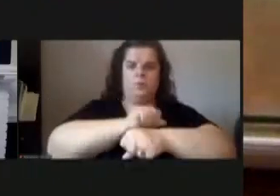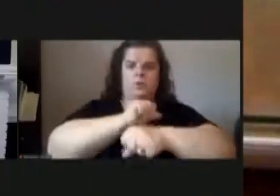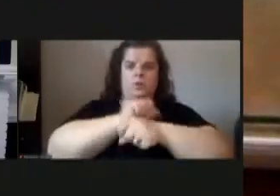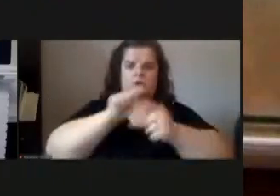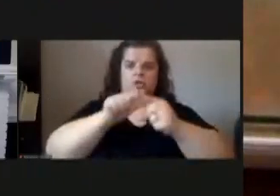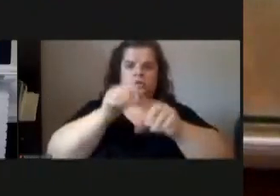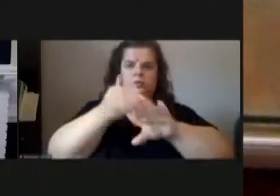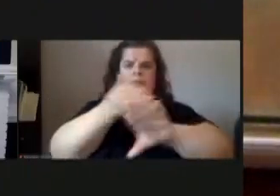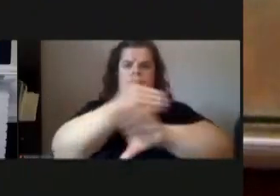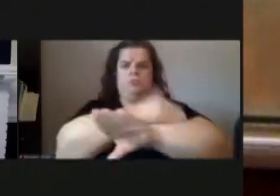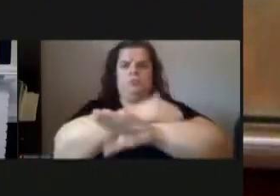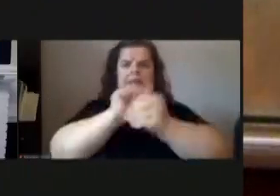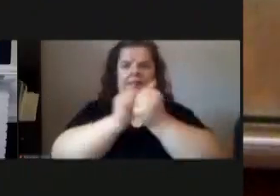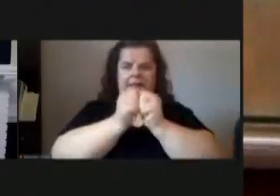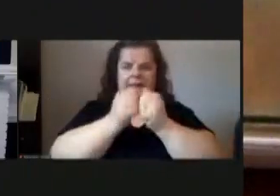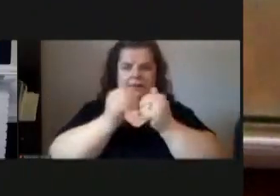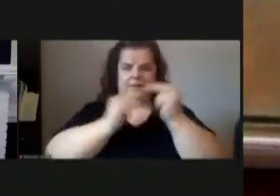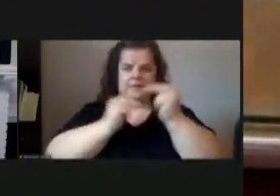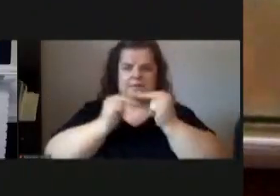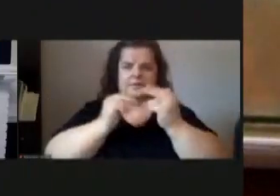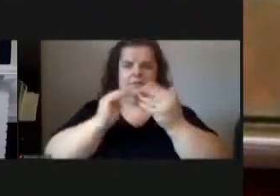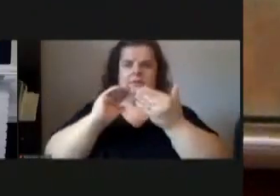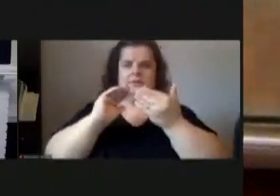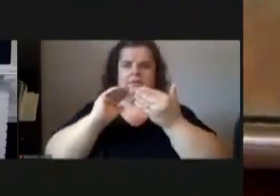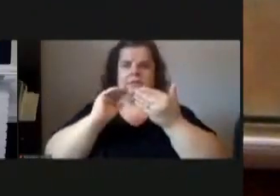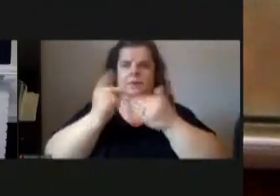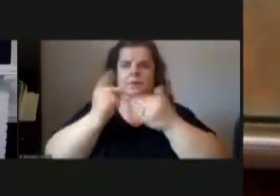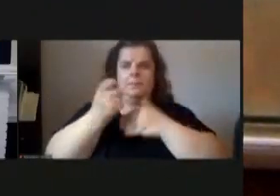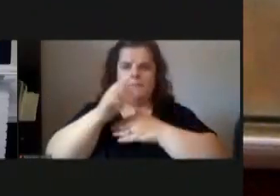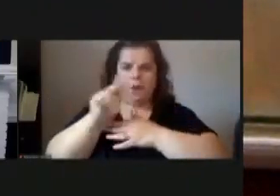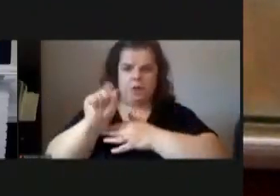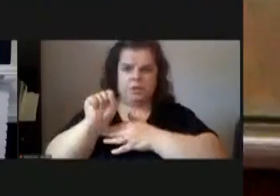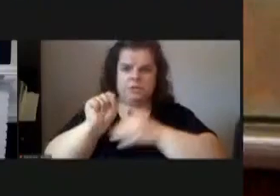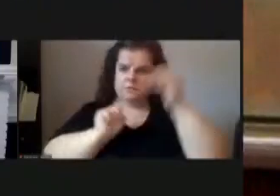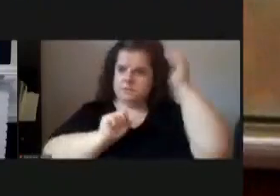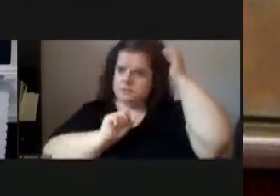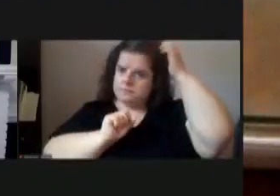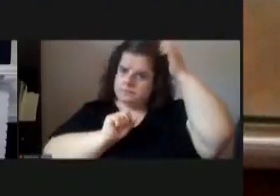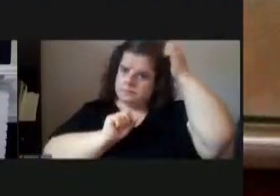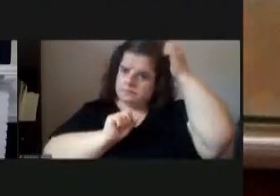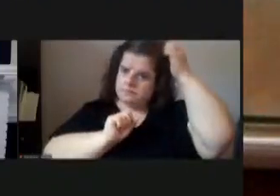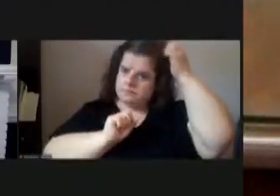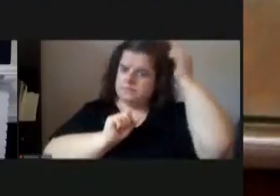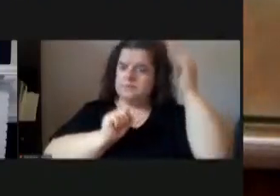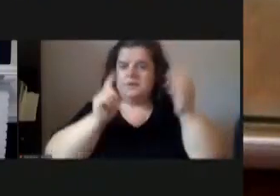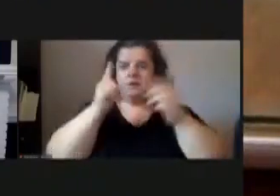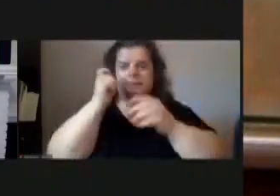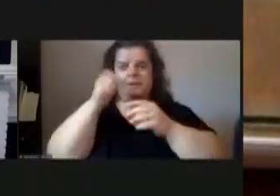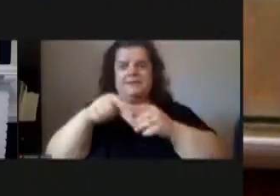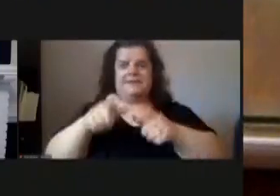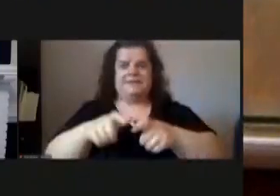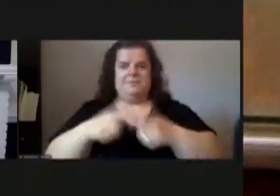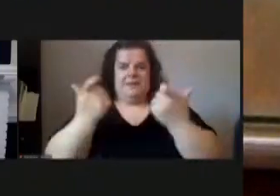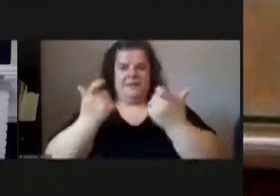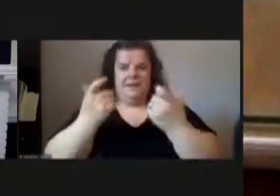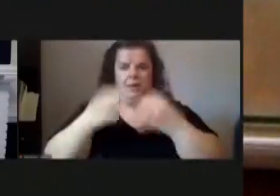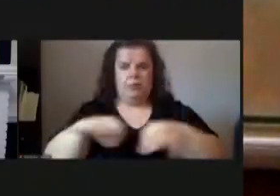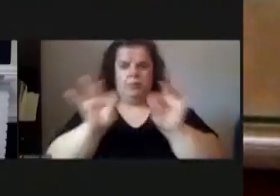athletic facilities and our you know in our parks because this is such a an urgent and